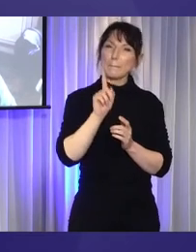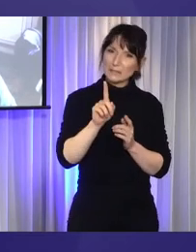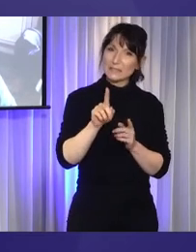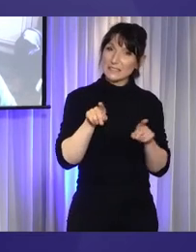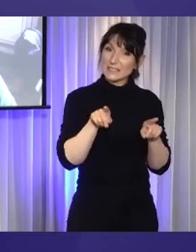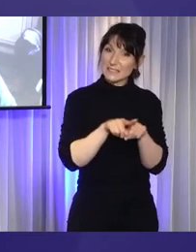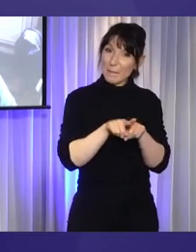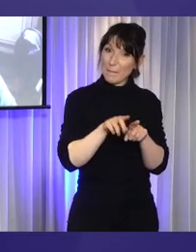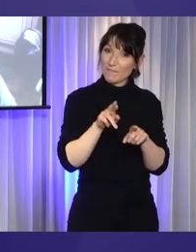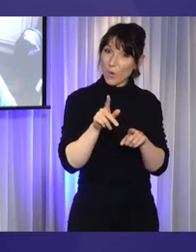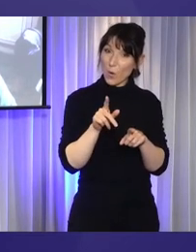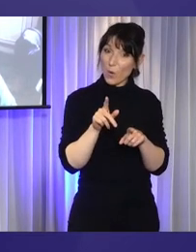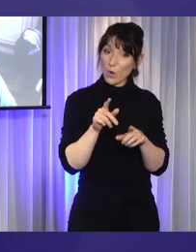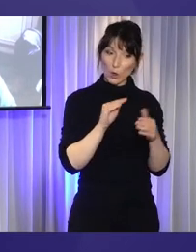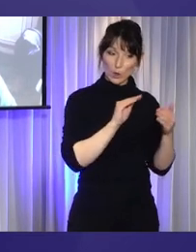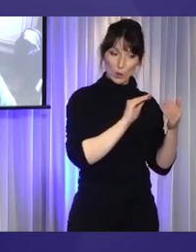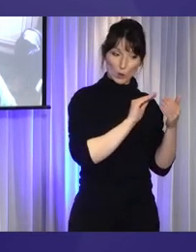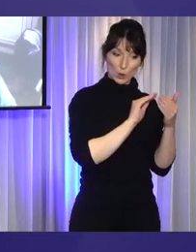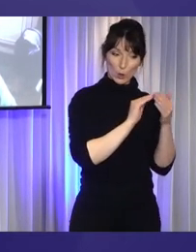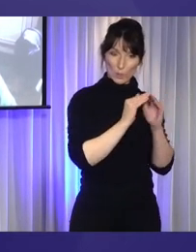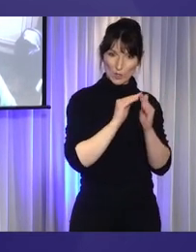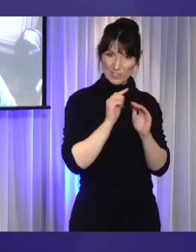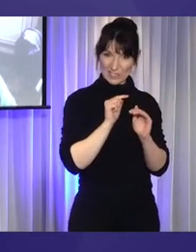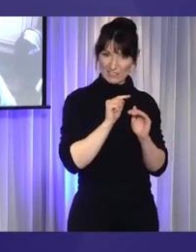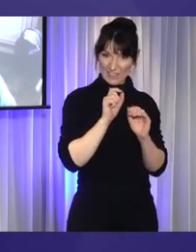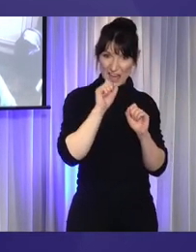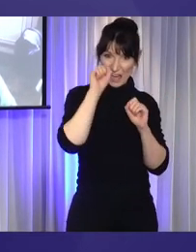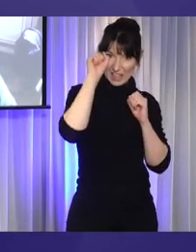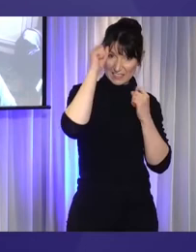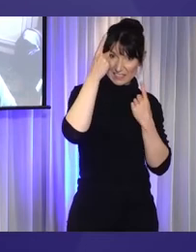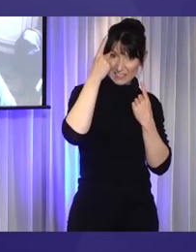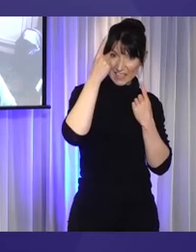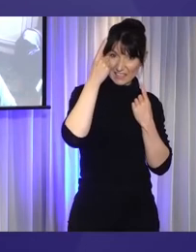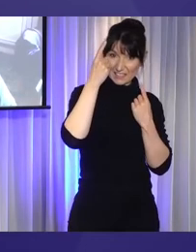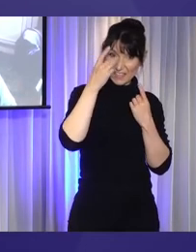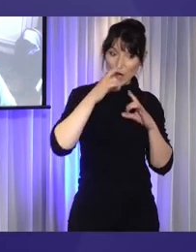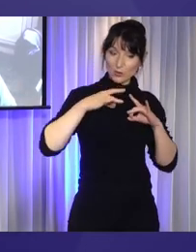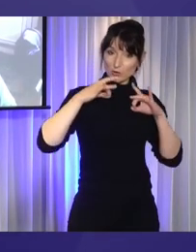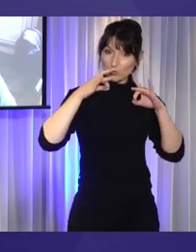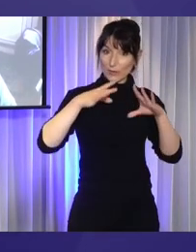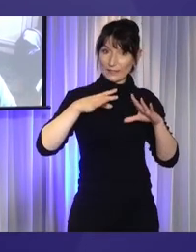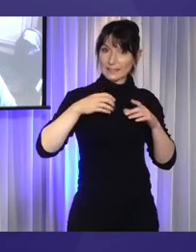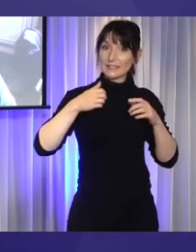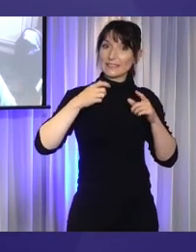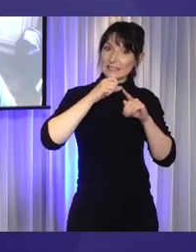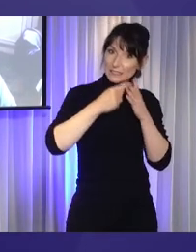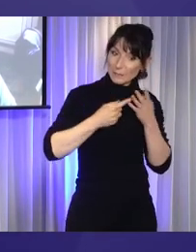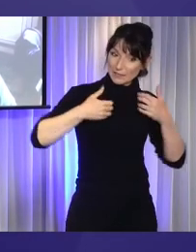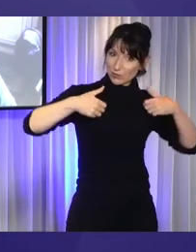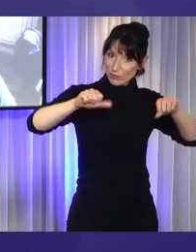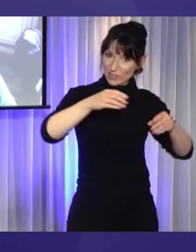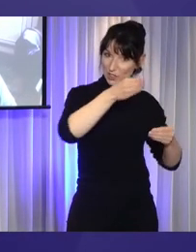for communities' knowledge of the Australian Disability Strategy. So we don't